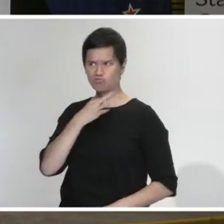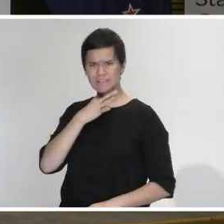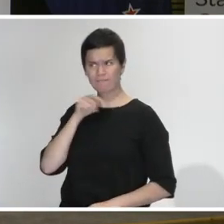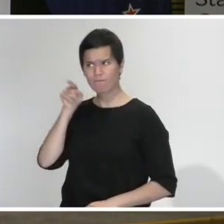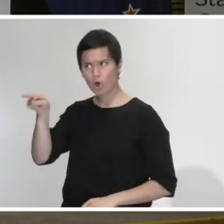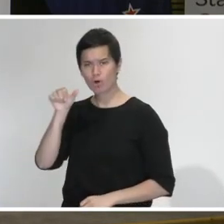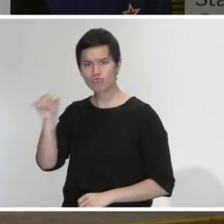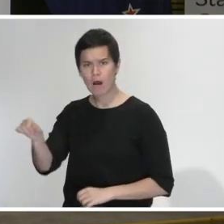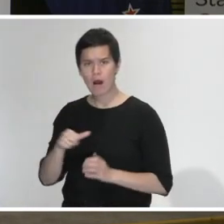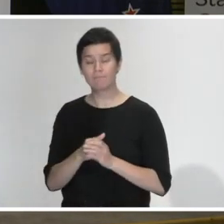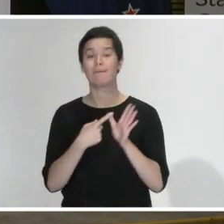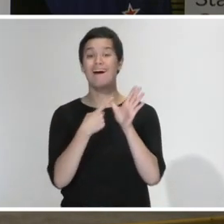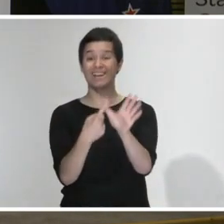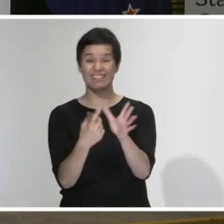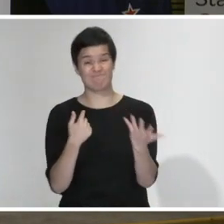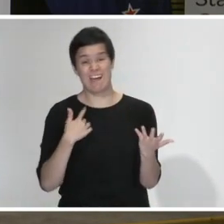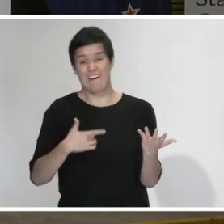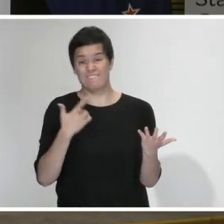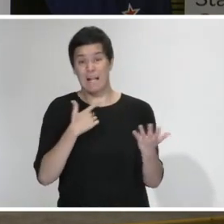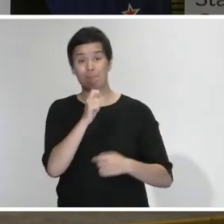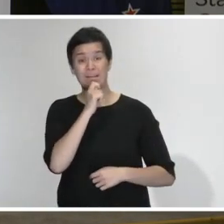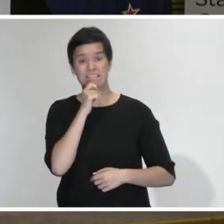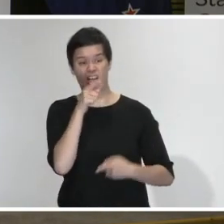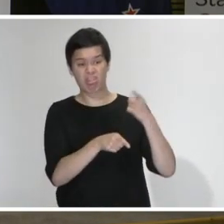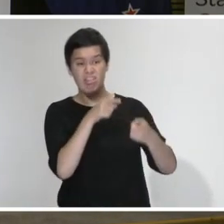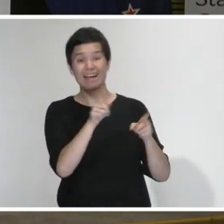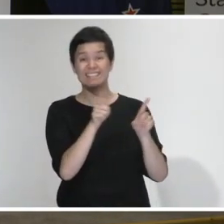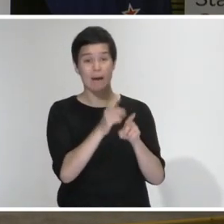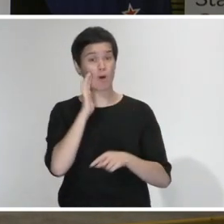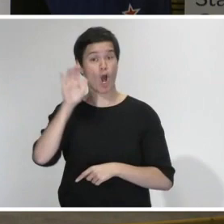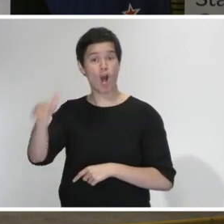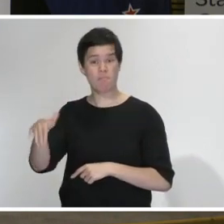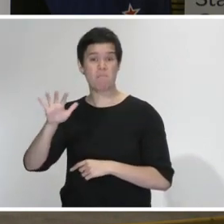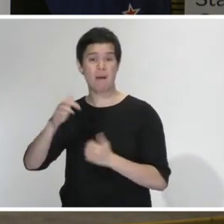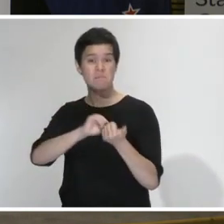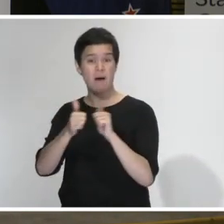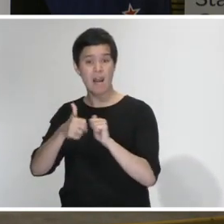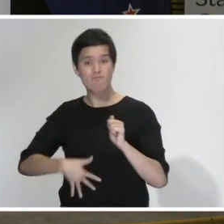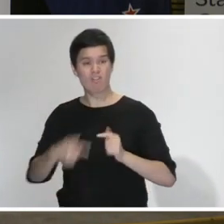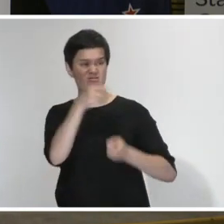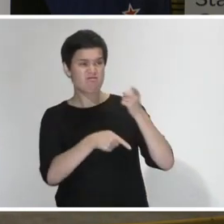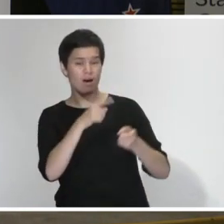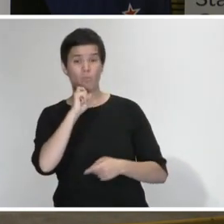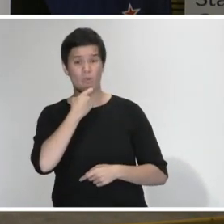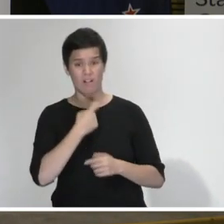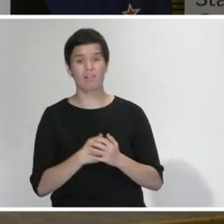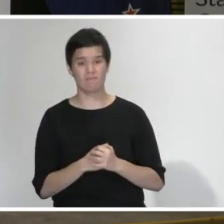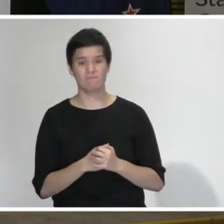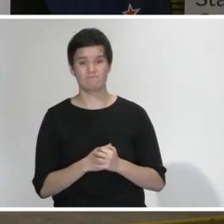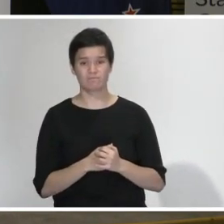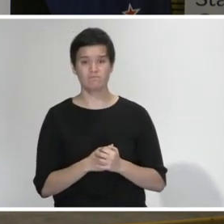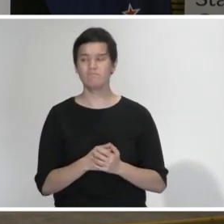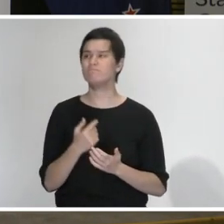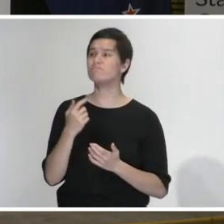may well be in as much trouble at home as he is in the media. I'd say that's probably true. I'll just take, I'll just take the last couple. If anyone's got